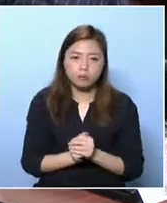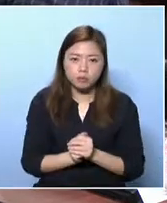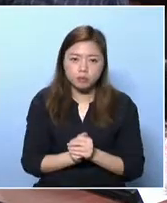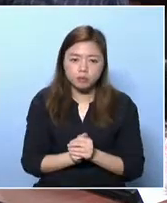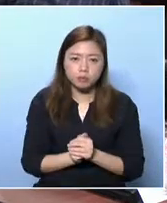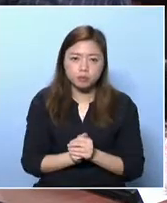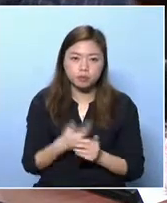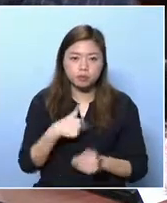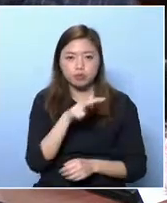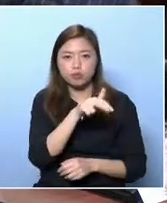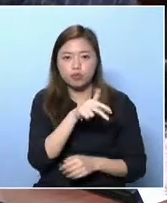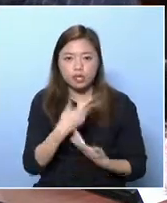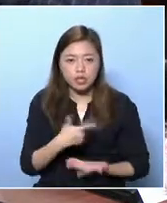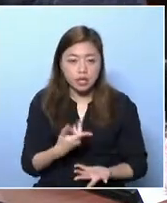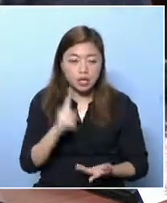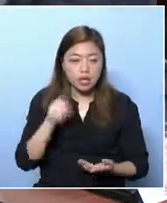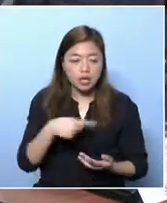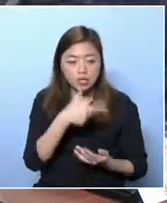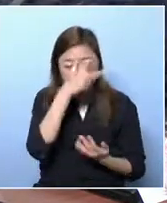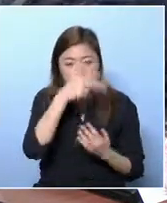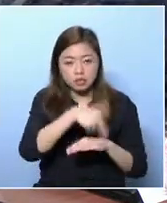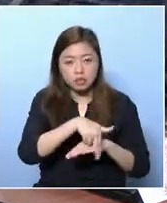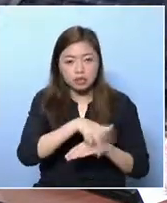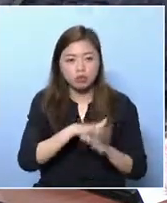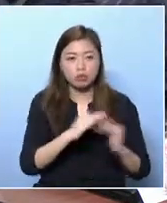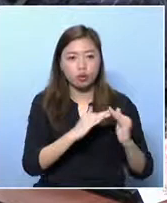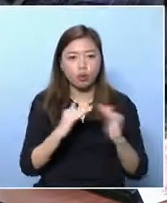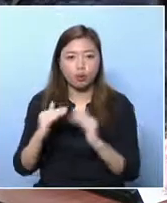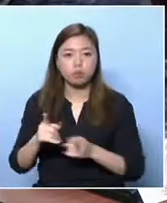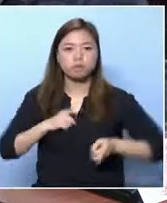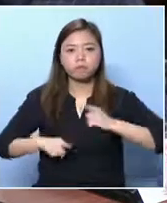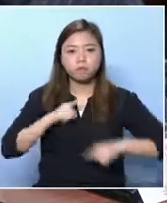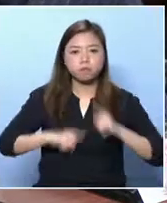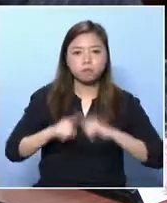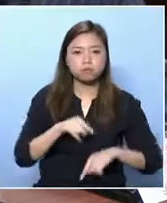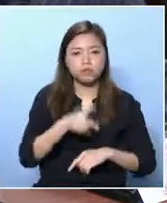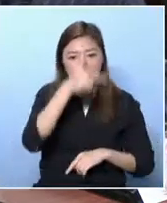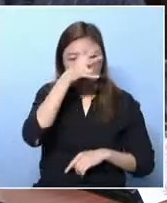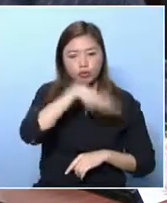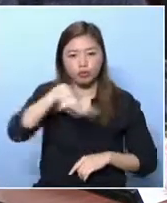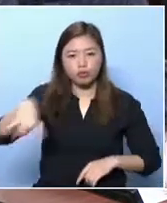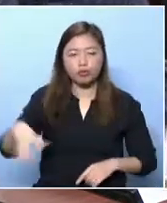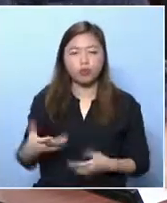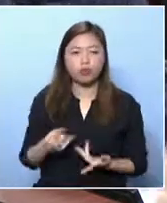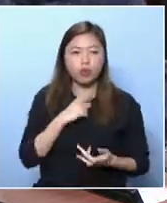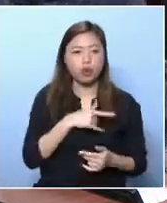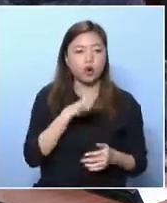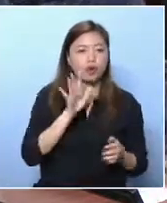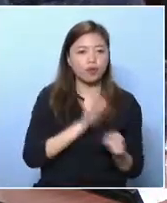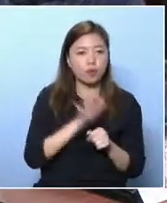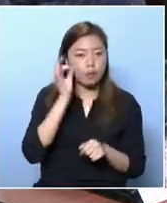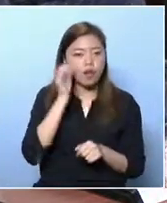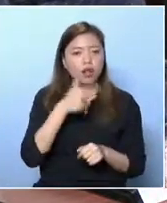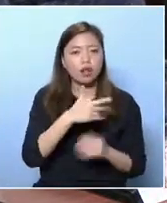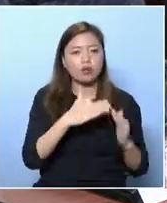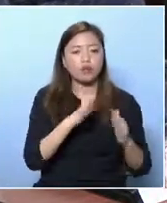ultimate goal in poverty elimination and no policies to support them. They can